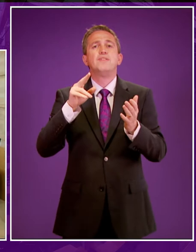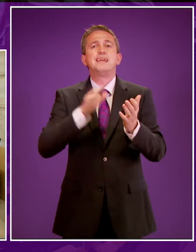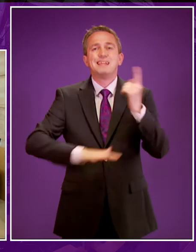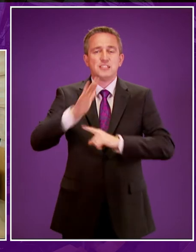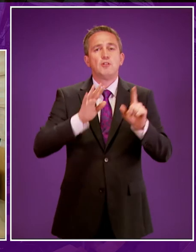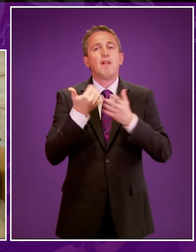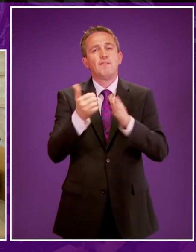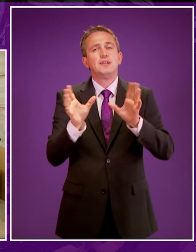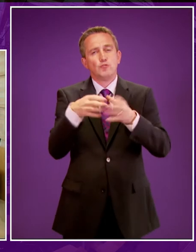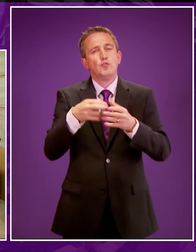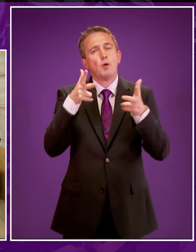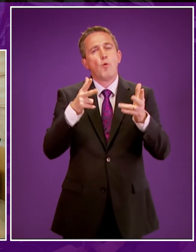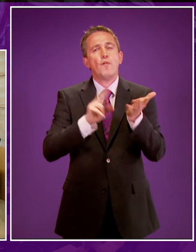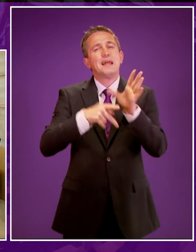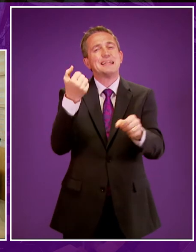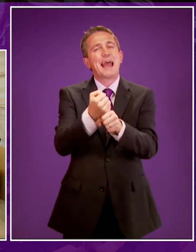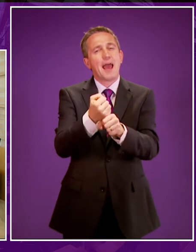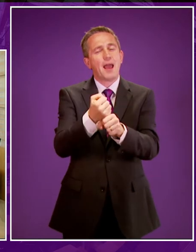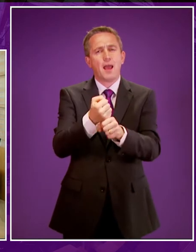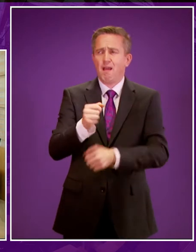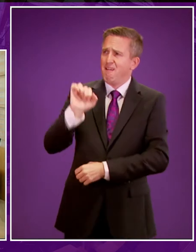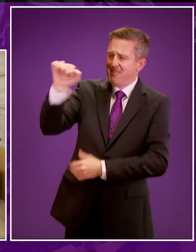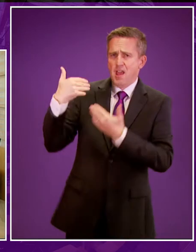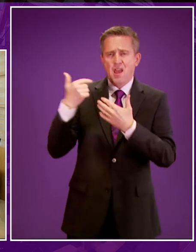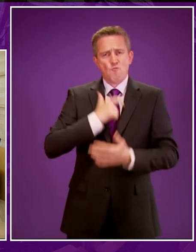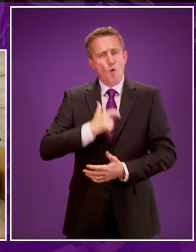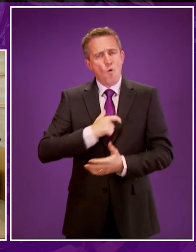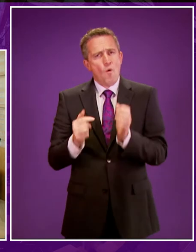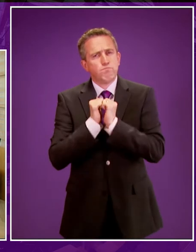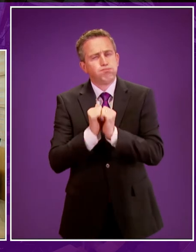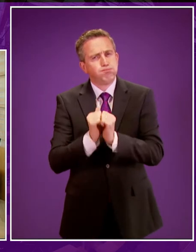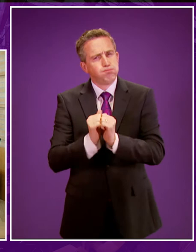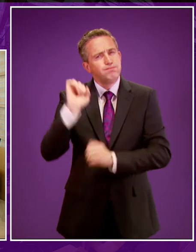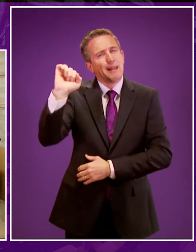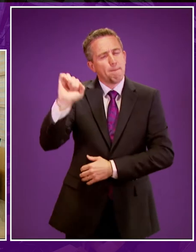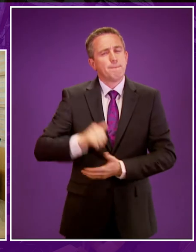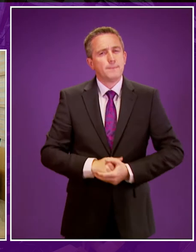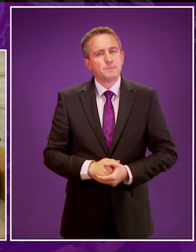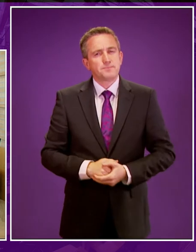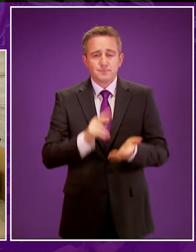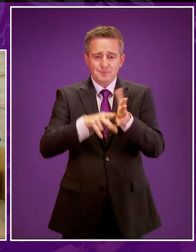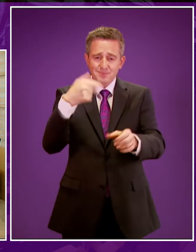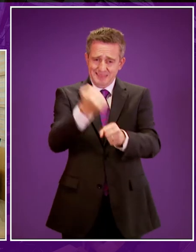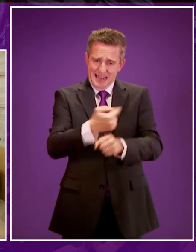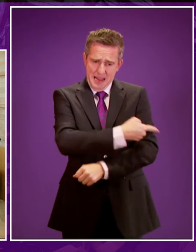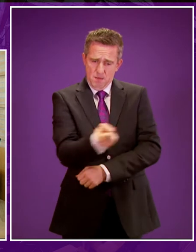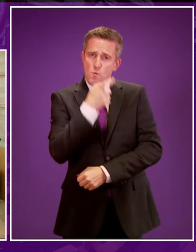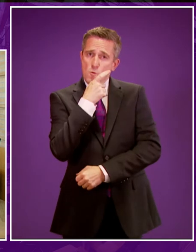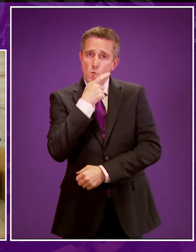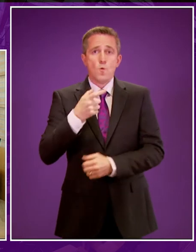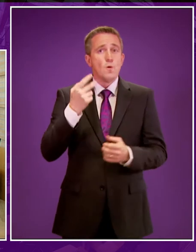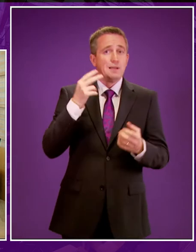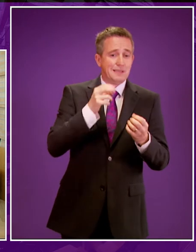which we call the NAG, and to recognise their important role. The NAG is a collaboration of deaf and deafblind